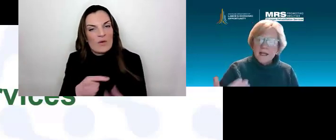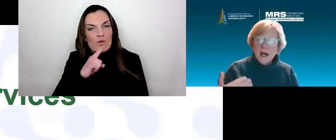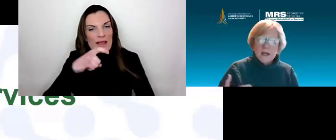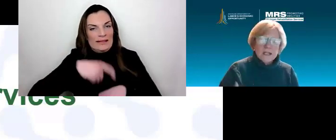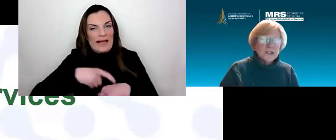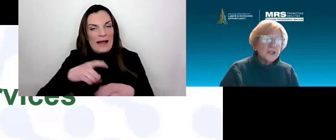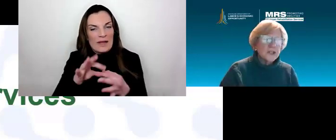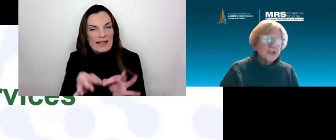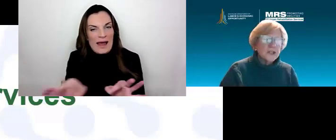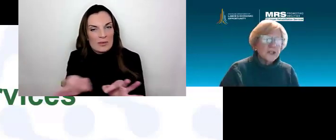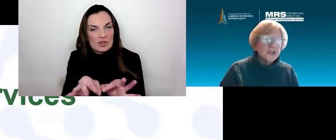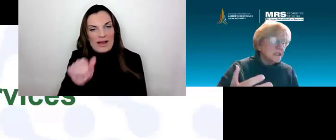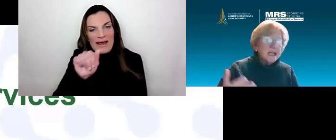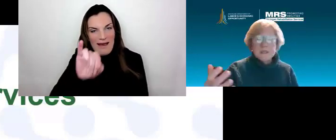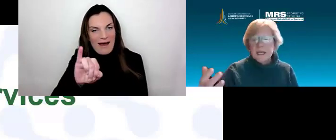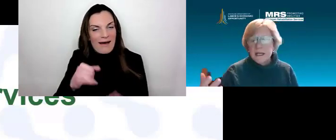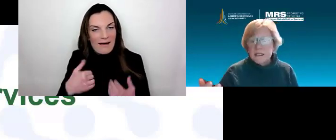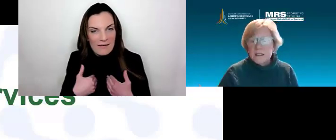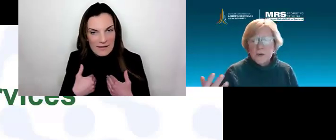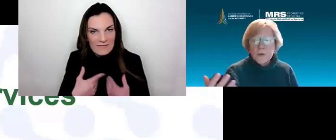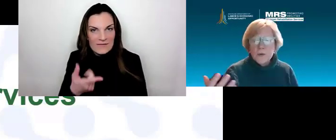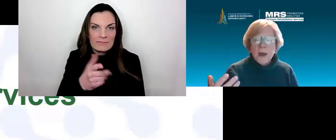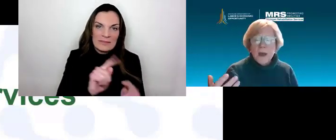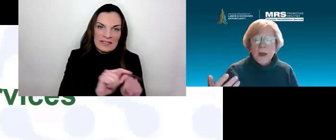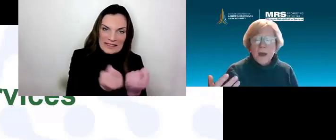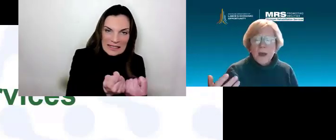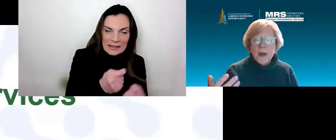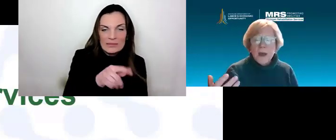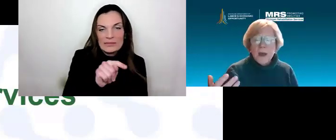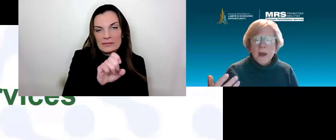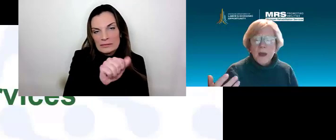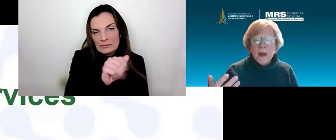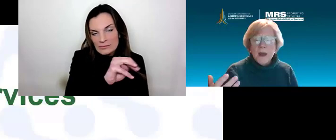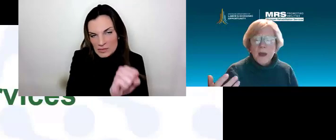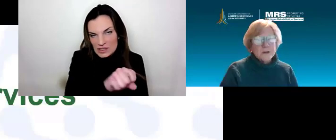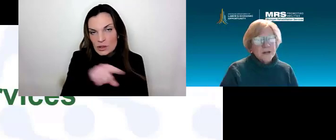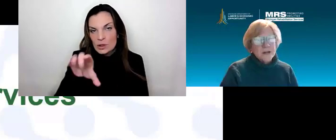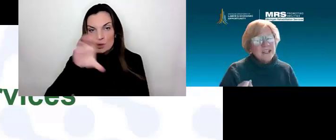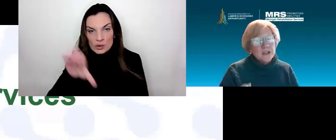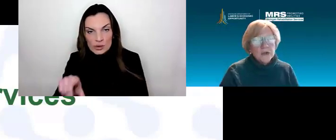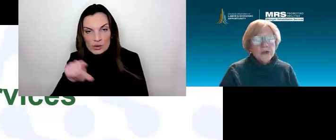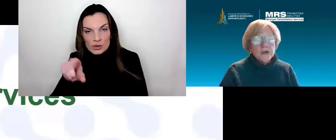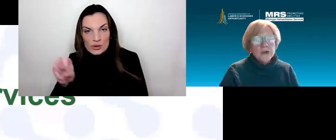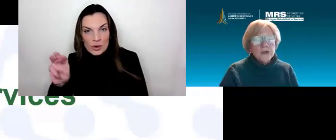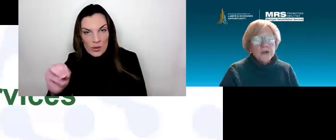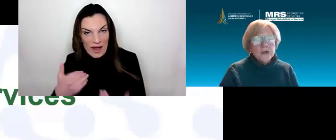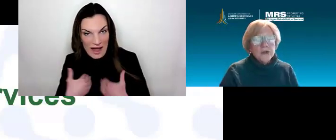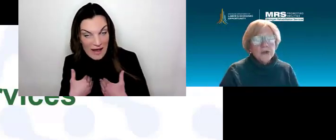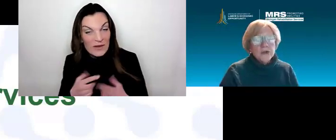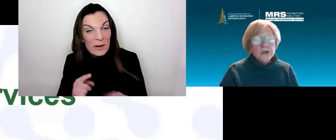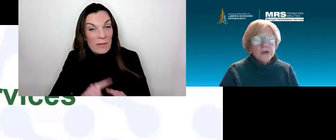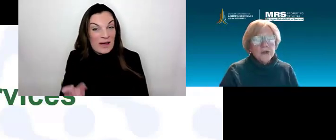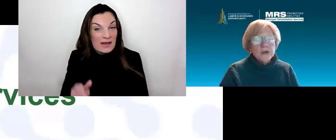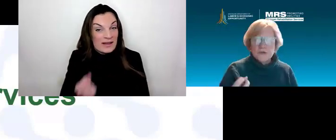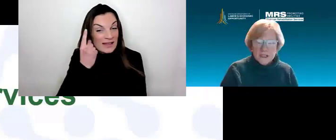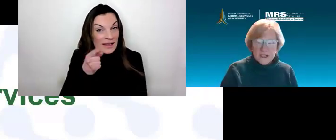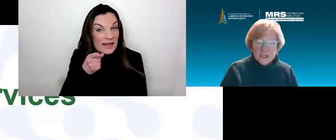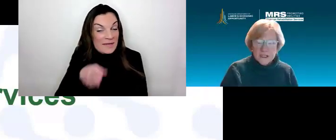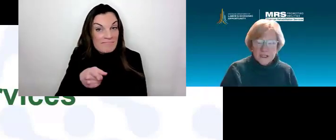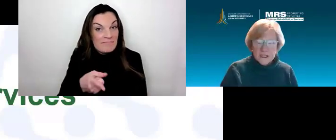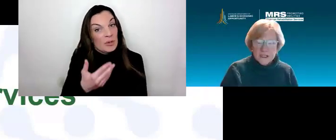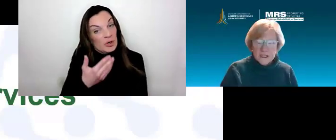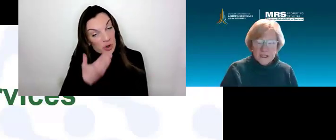something that is used in Teams and on Zoom. And they're good, but they're not as good as having a